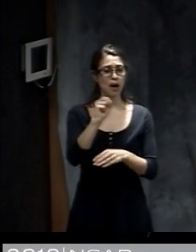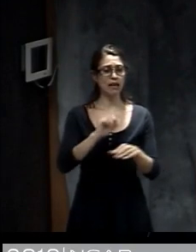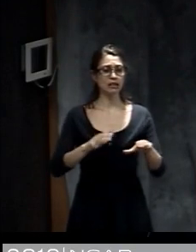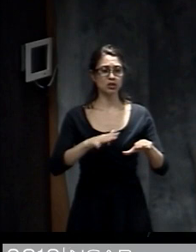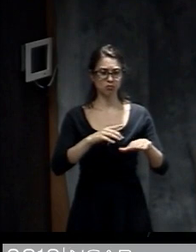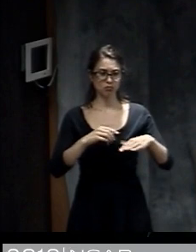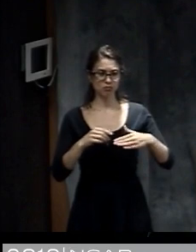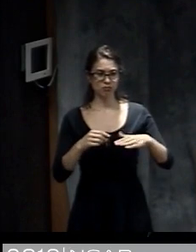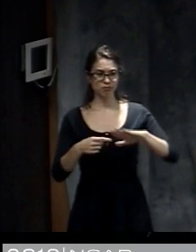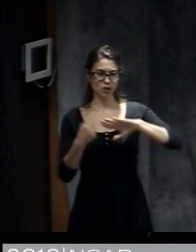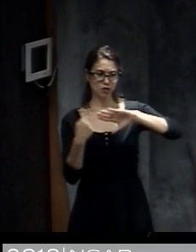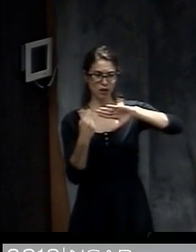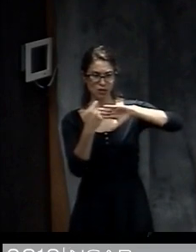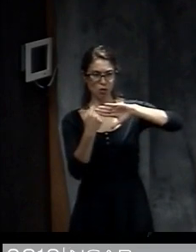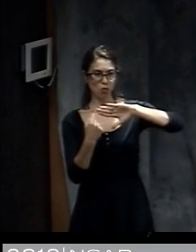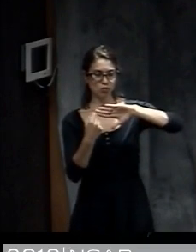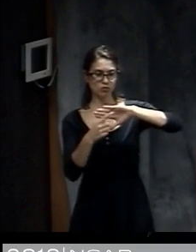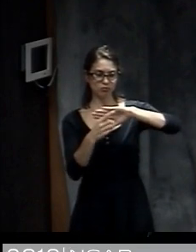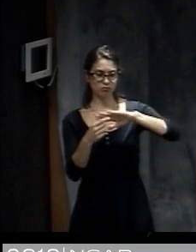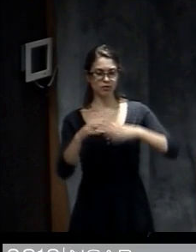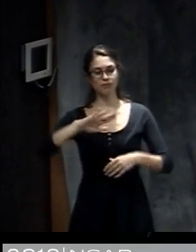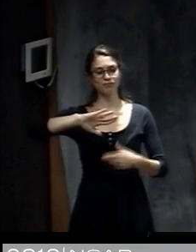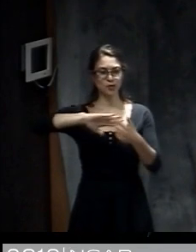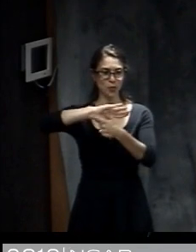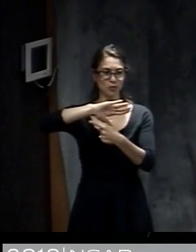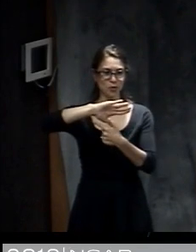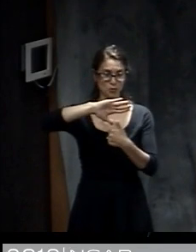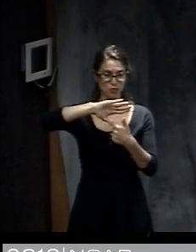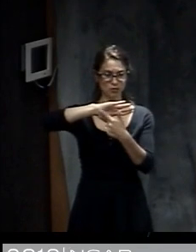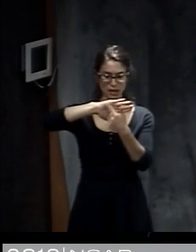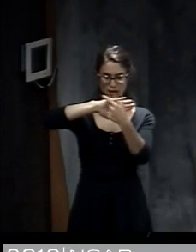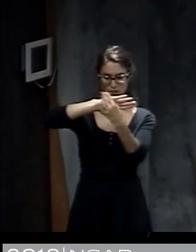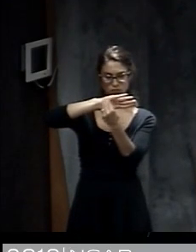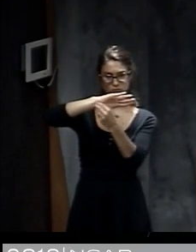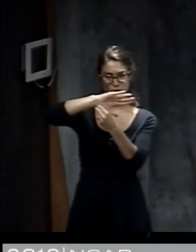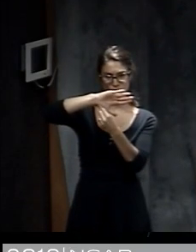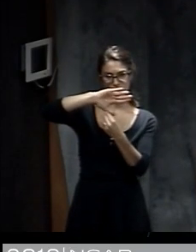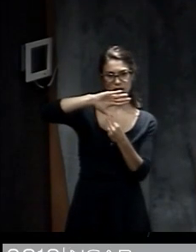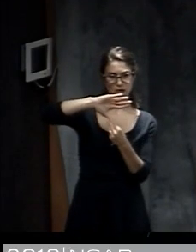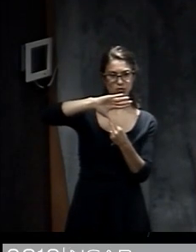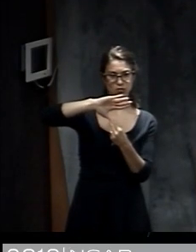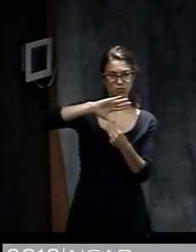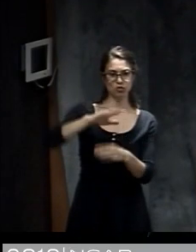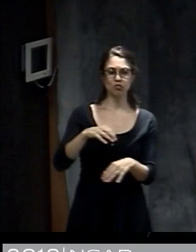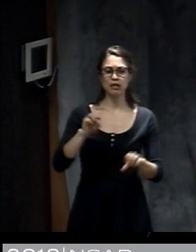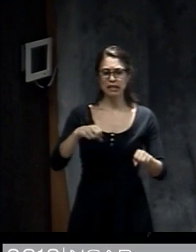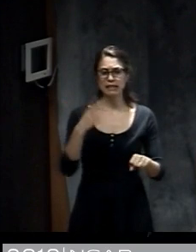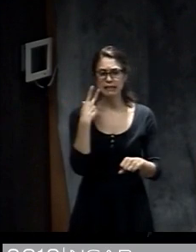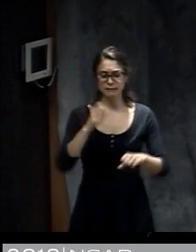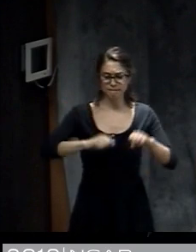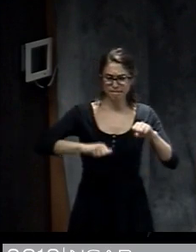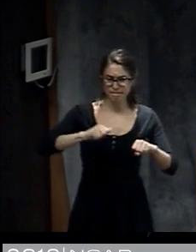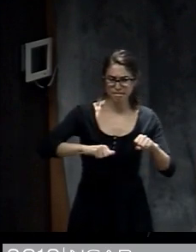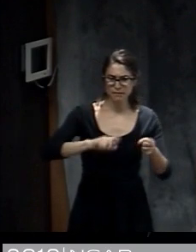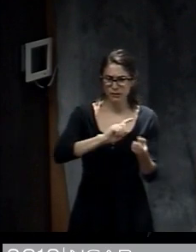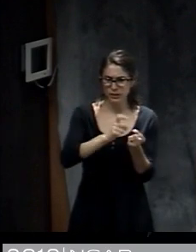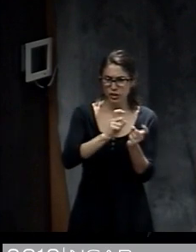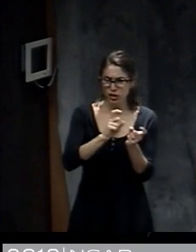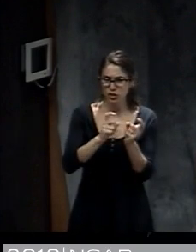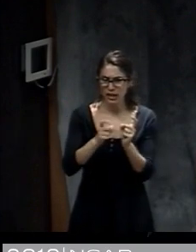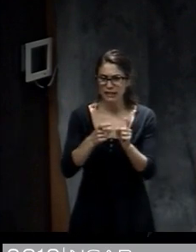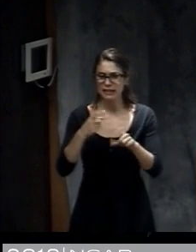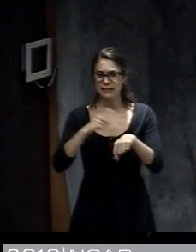before landfall, it really narrows down to West Florida. So you can see that this uncertainty is evolving with time, and it's dependent on the situation.